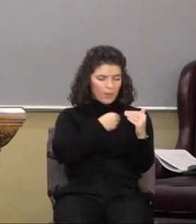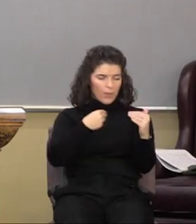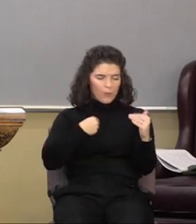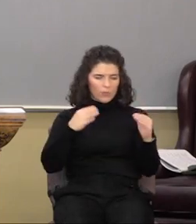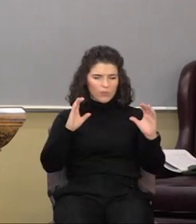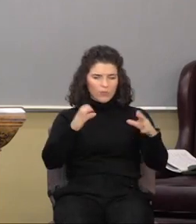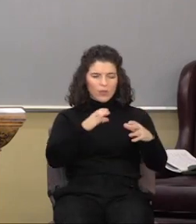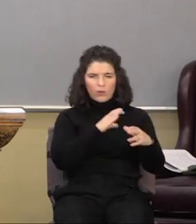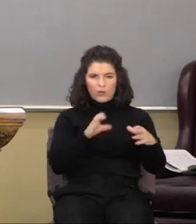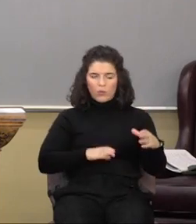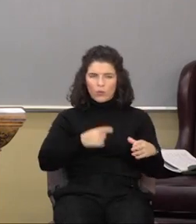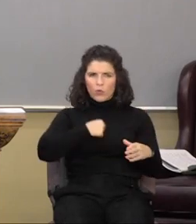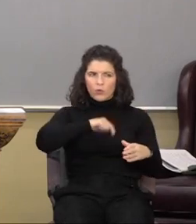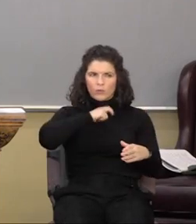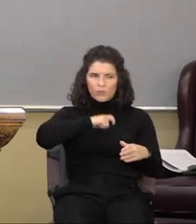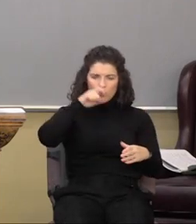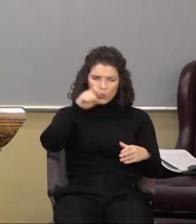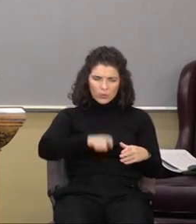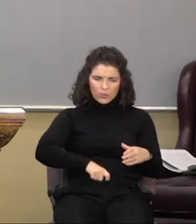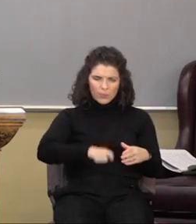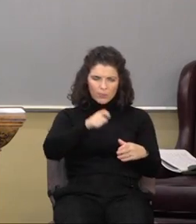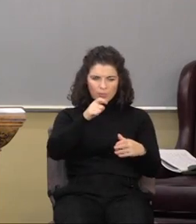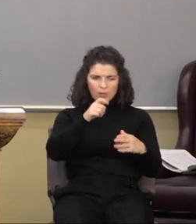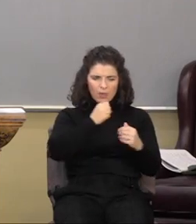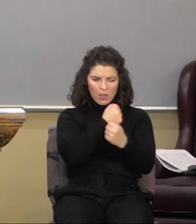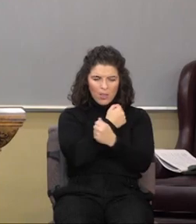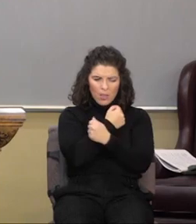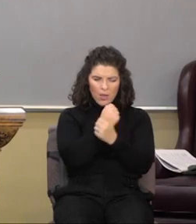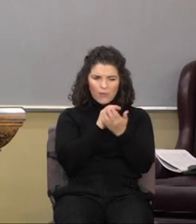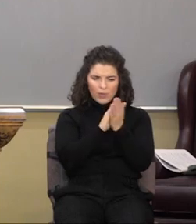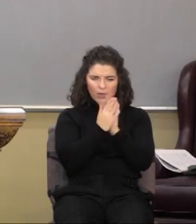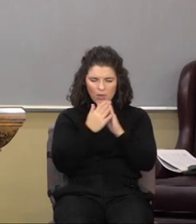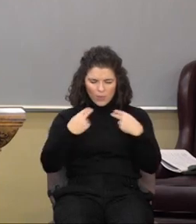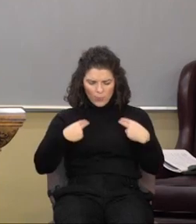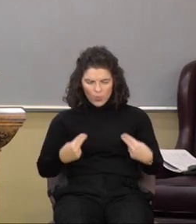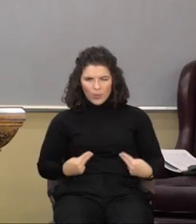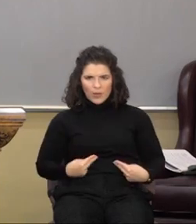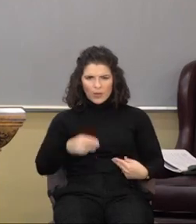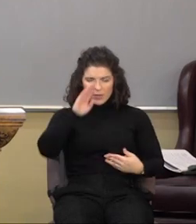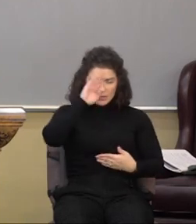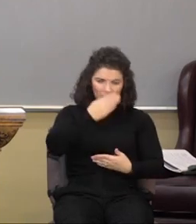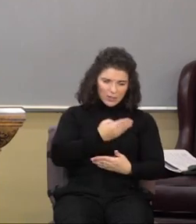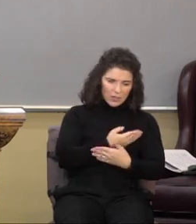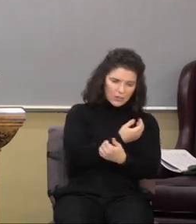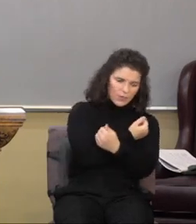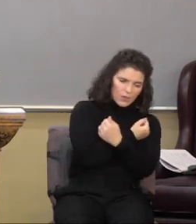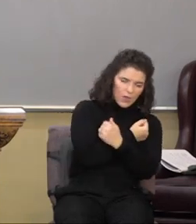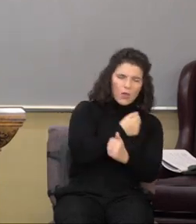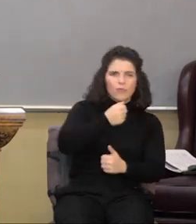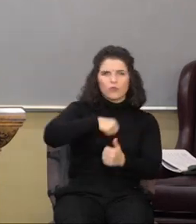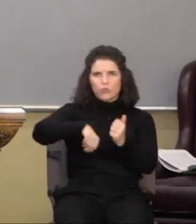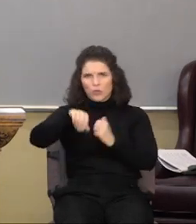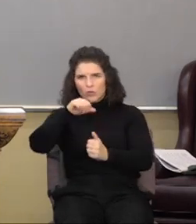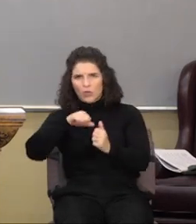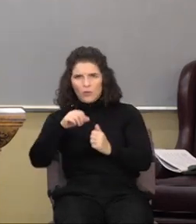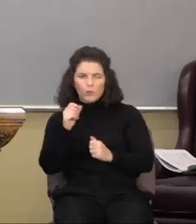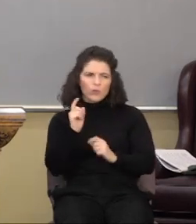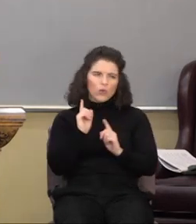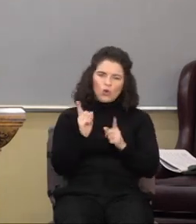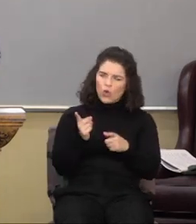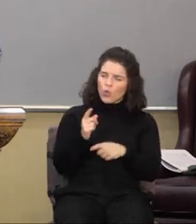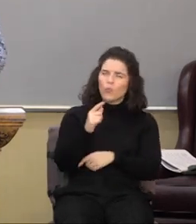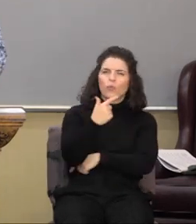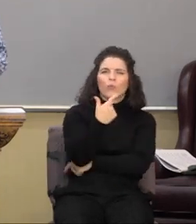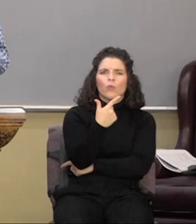to be the personification as the sons of love towards one another. We're go over to